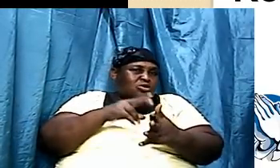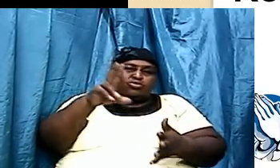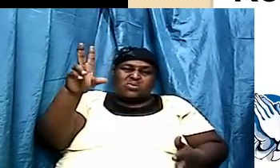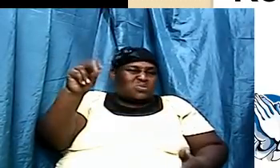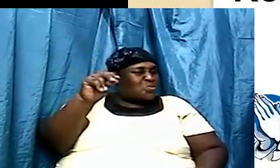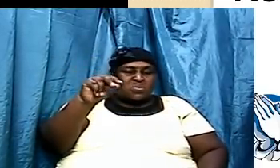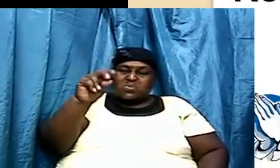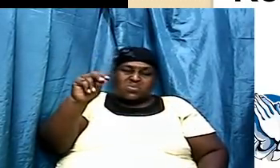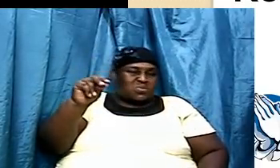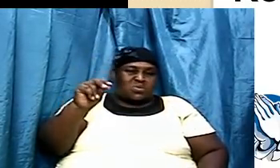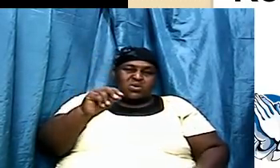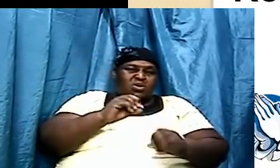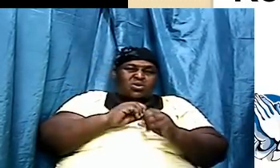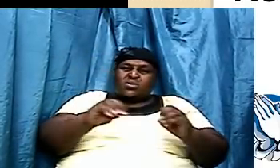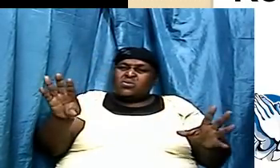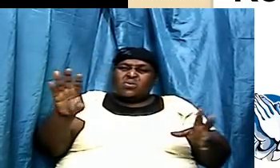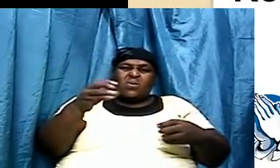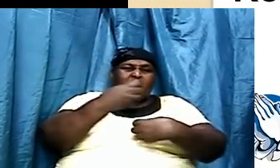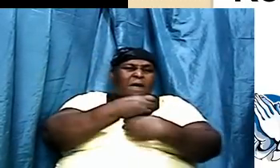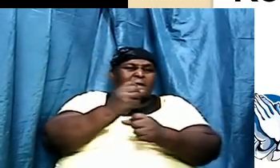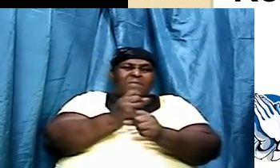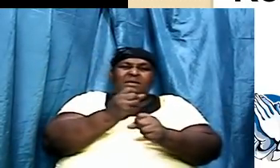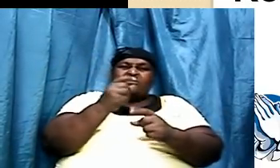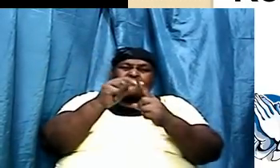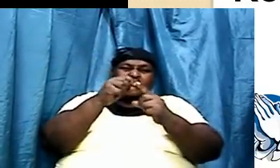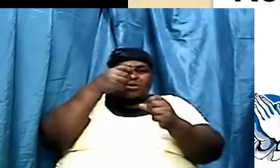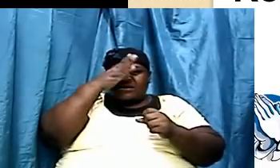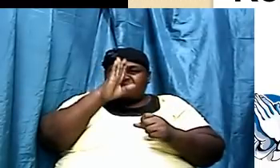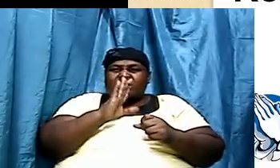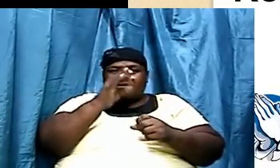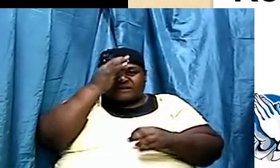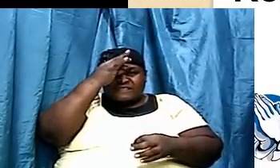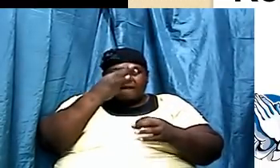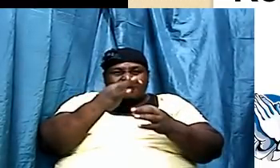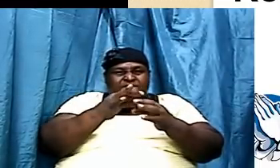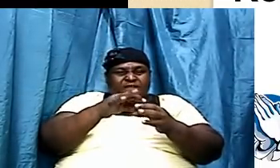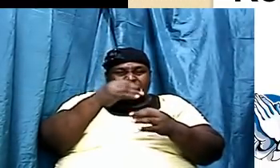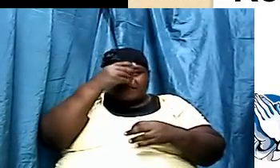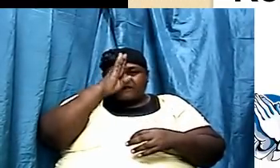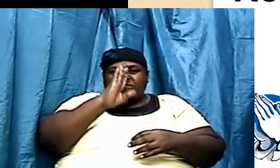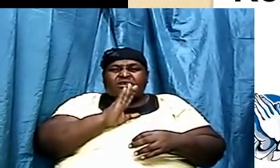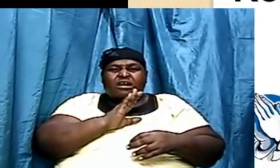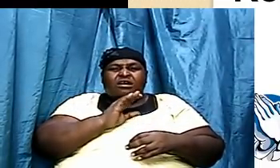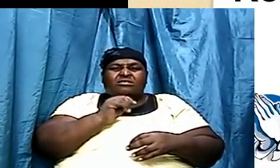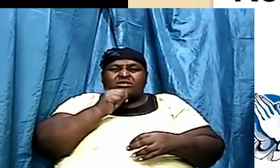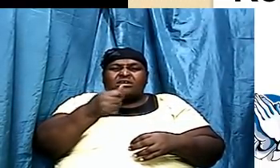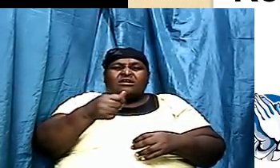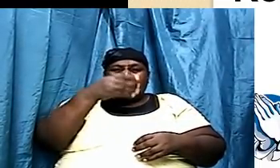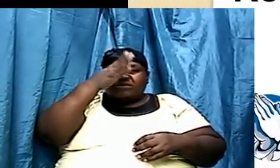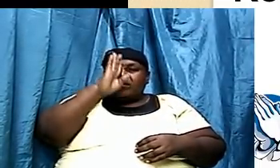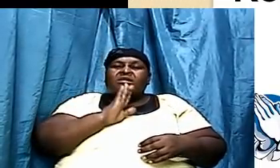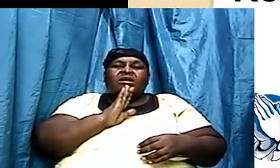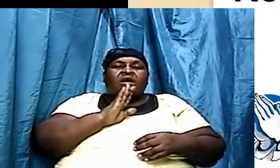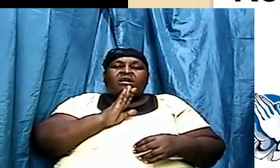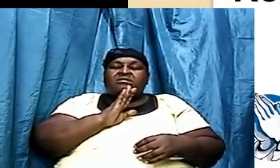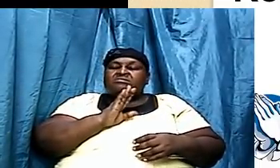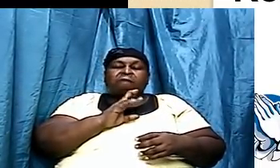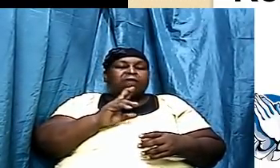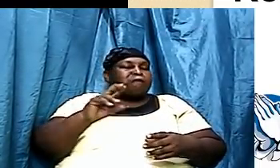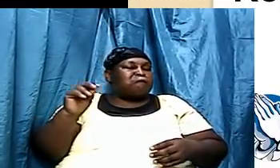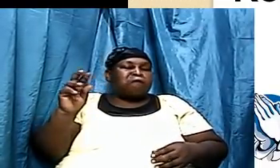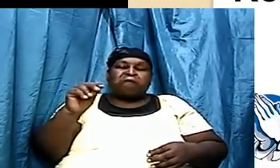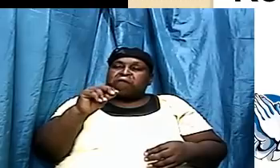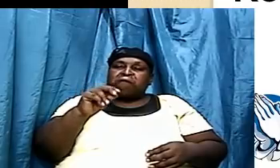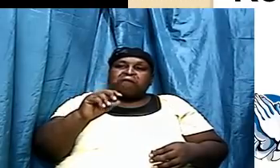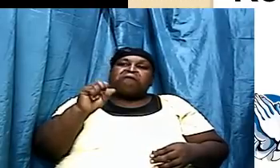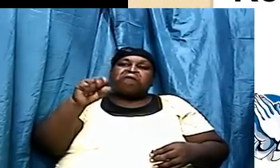It don't make the word of God or the fate of God without effect. He said, God forbid. He